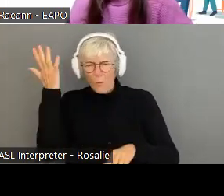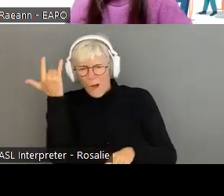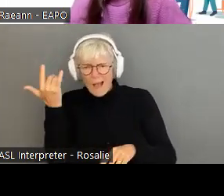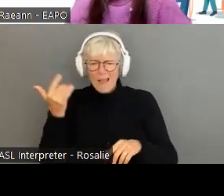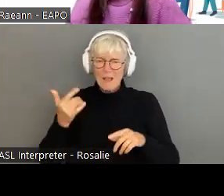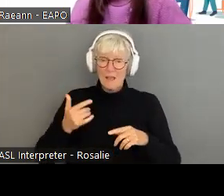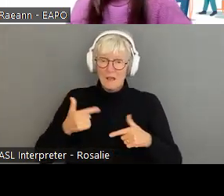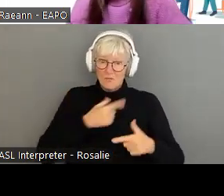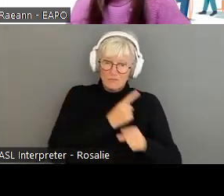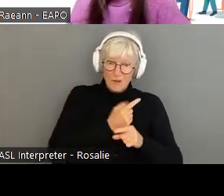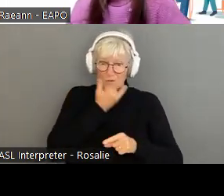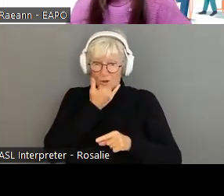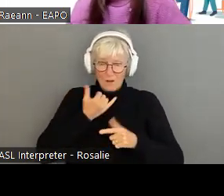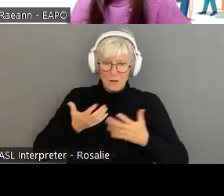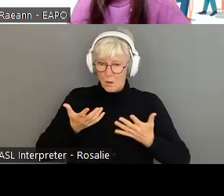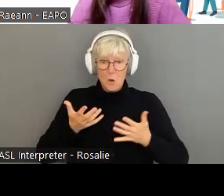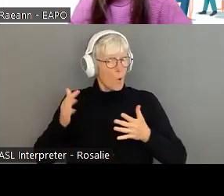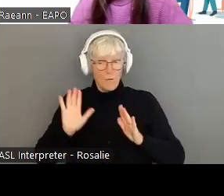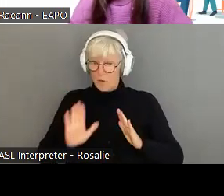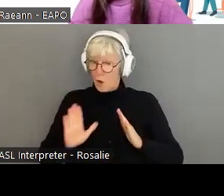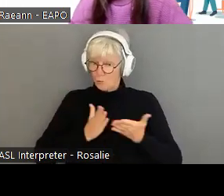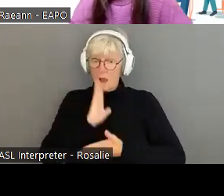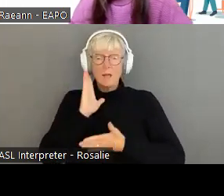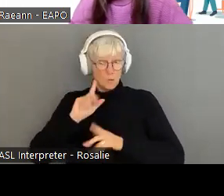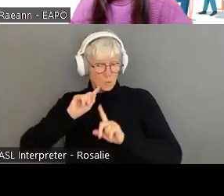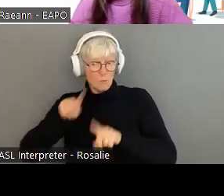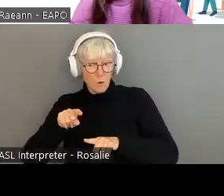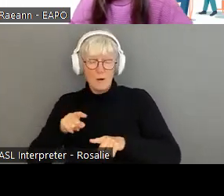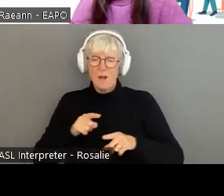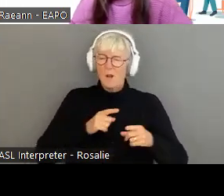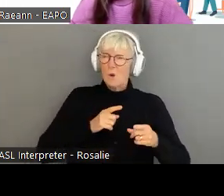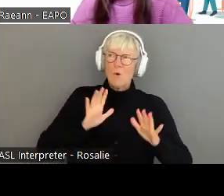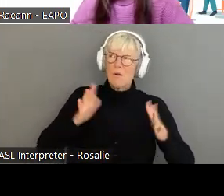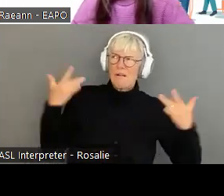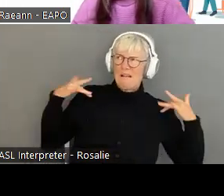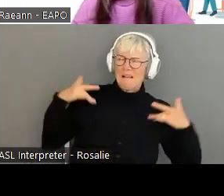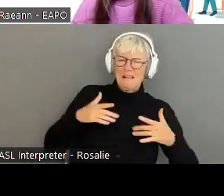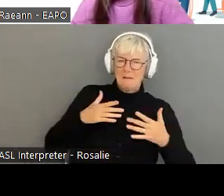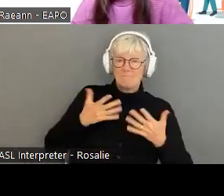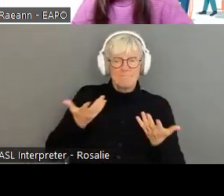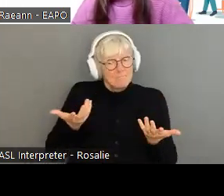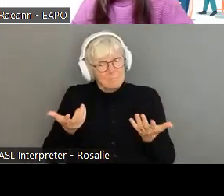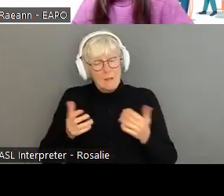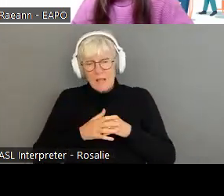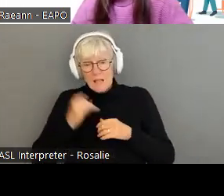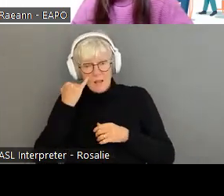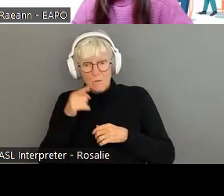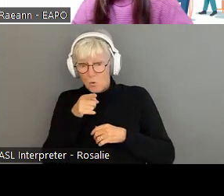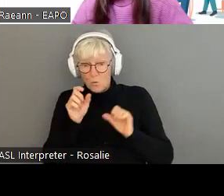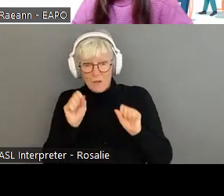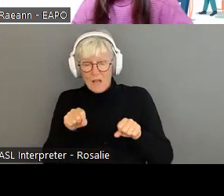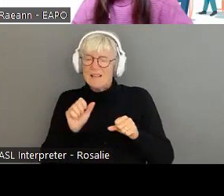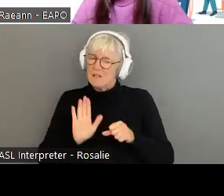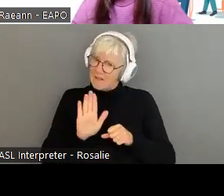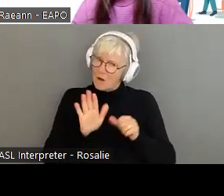to make decisions, even in these situations of scams, as much as we tell people, they still, if they're capable, they still have the decision to